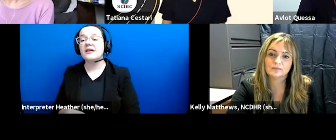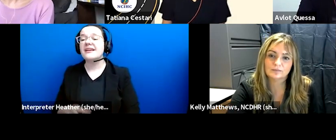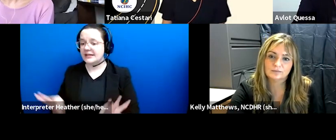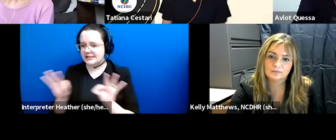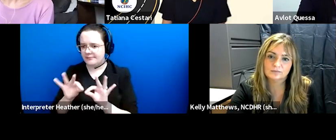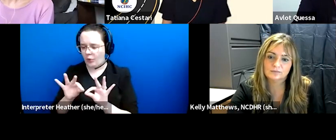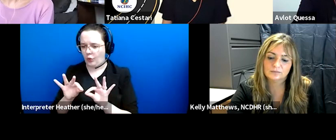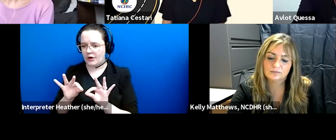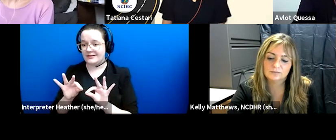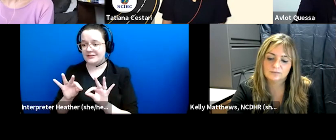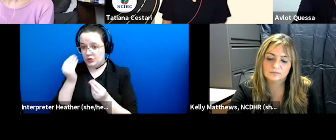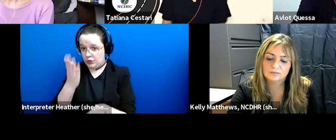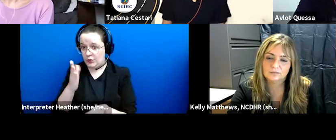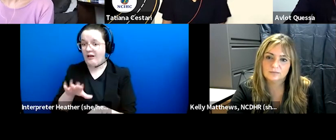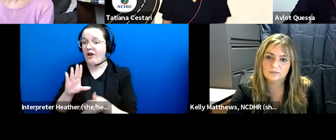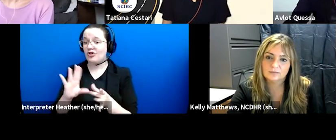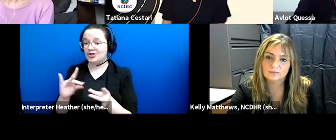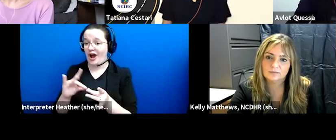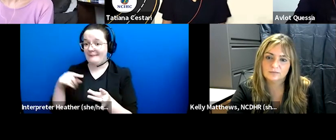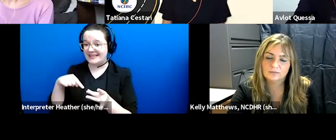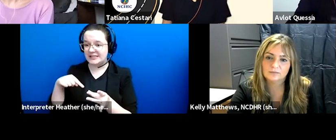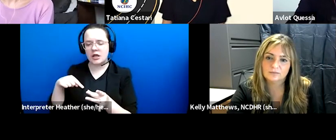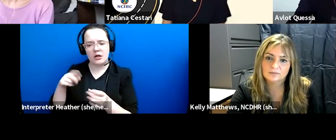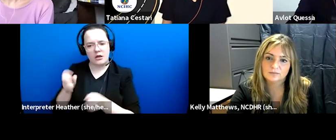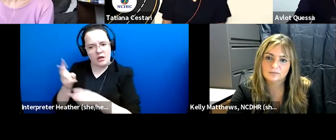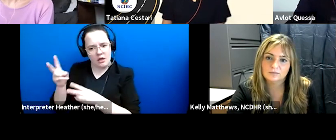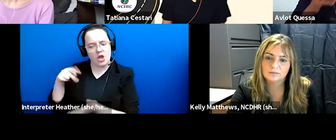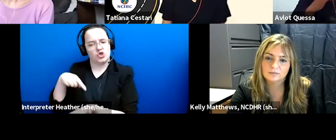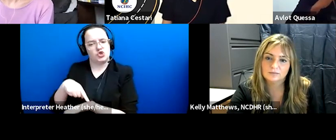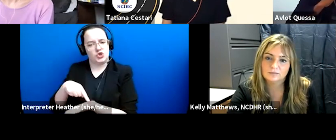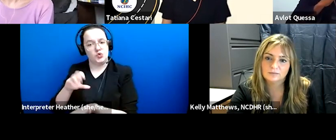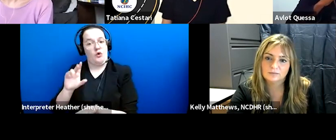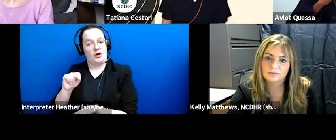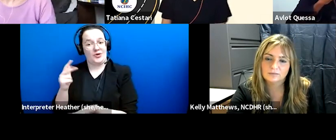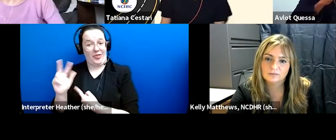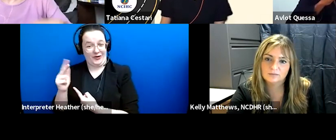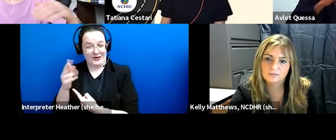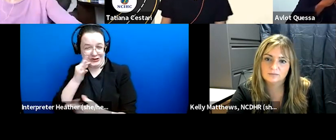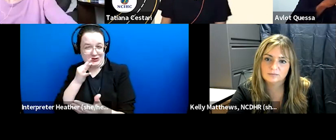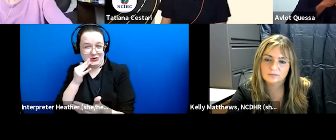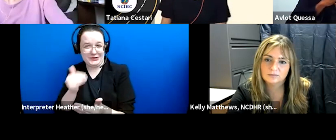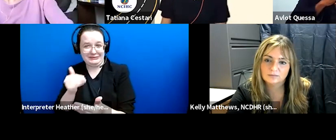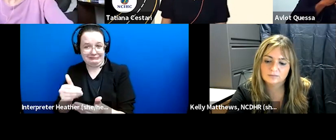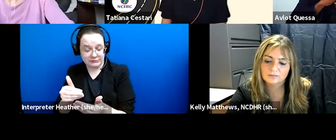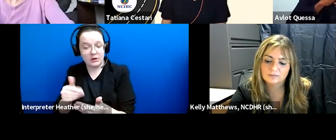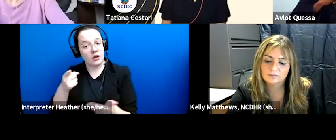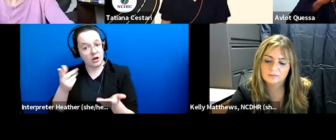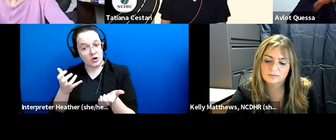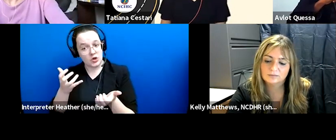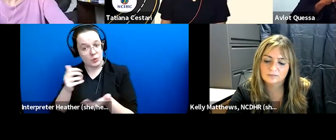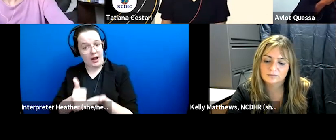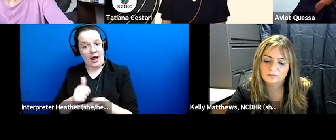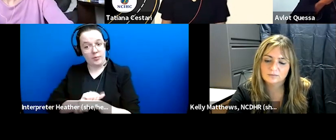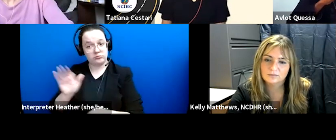comments are due by october 3rd so that window is closing if you want assistance with submitting